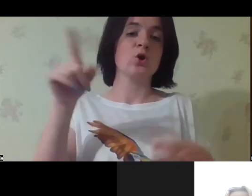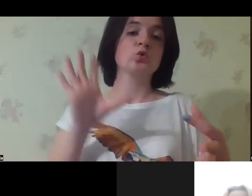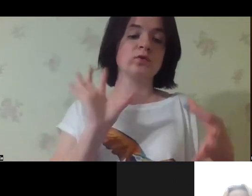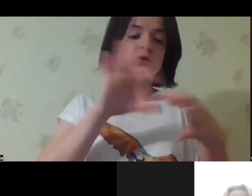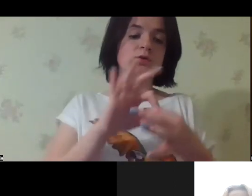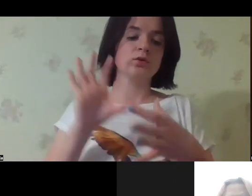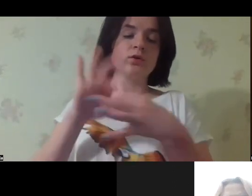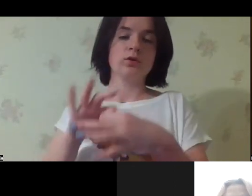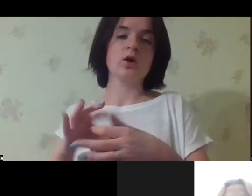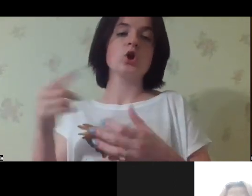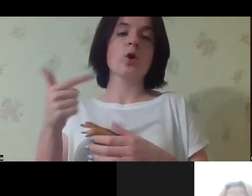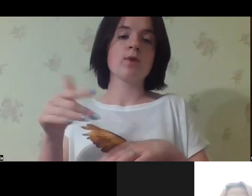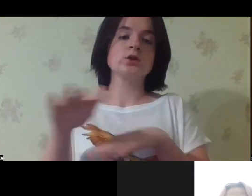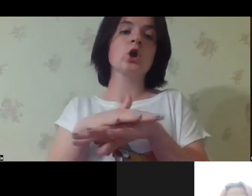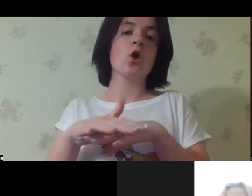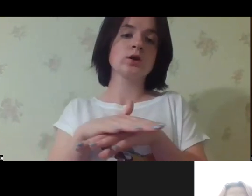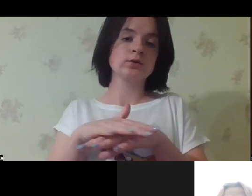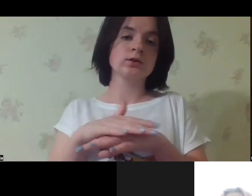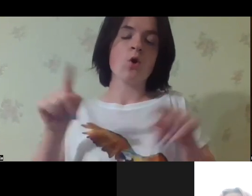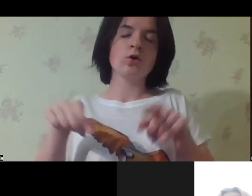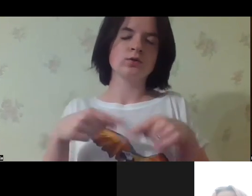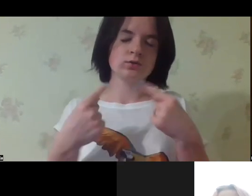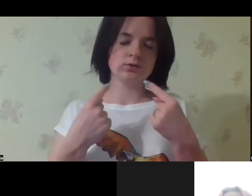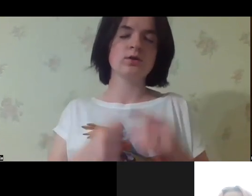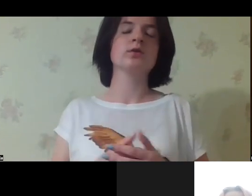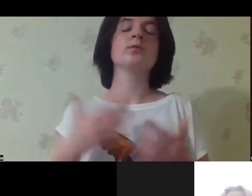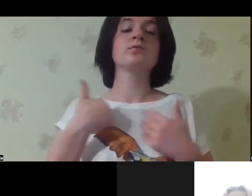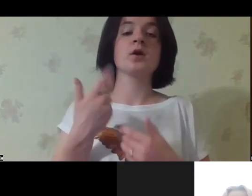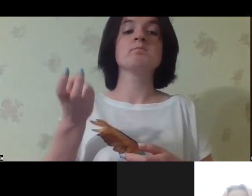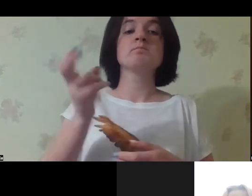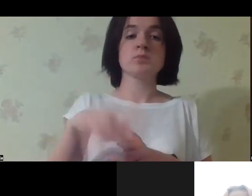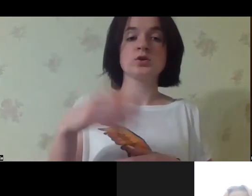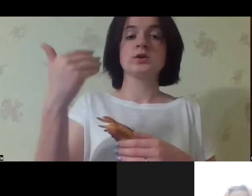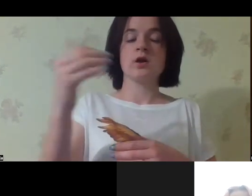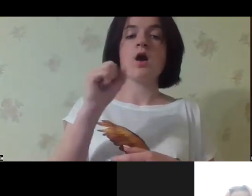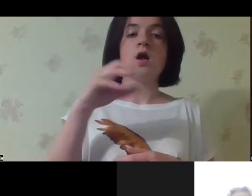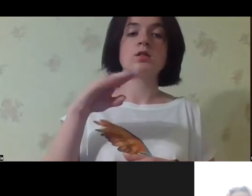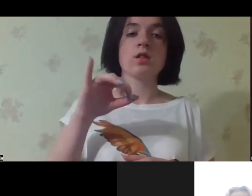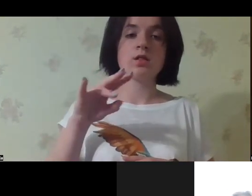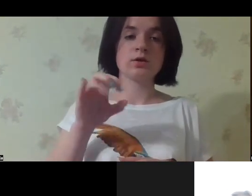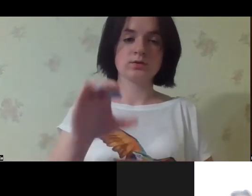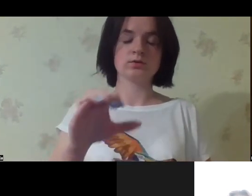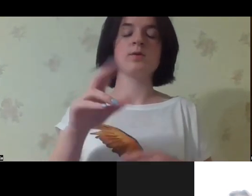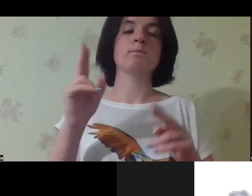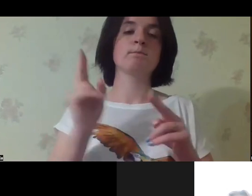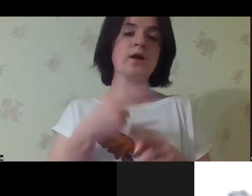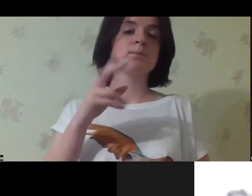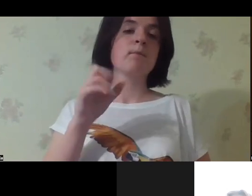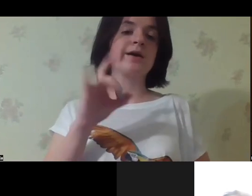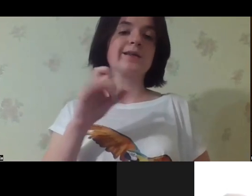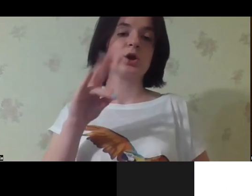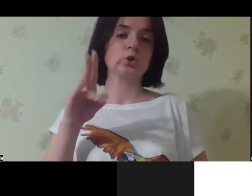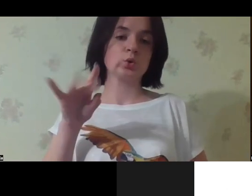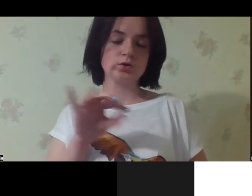one person on the team with a disability? I know that they are engaging the NGOs, but I actually checked